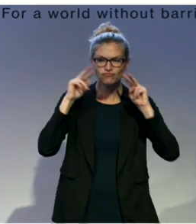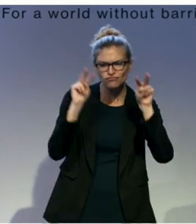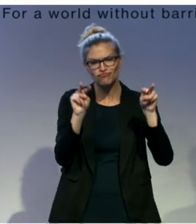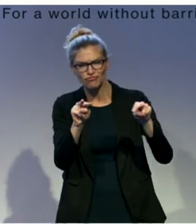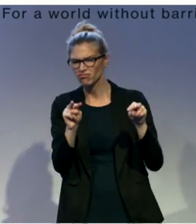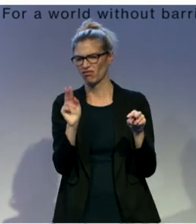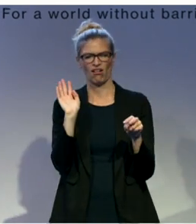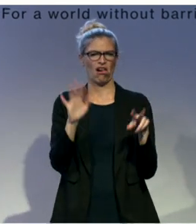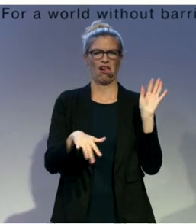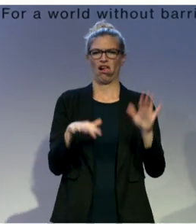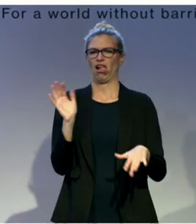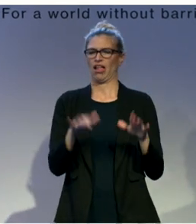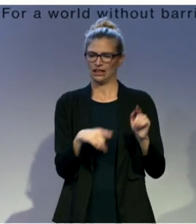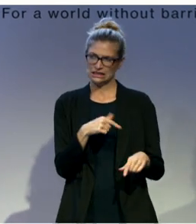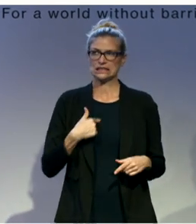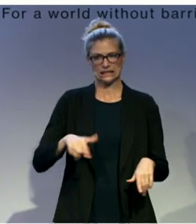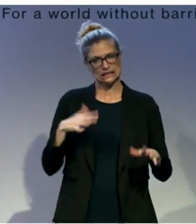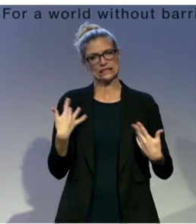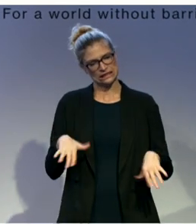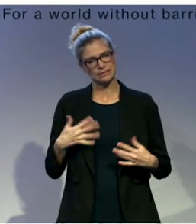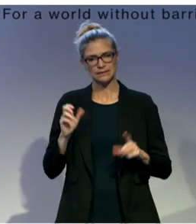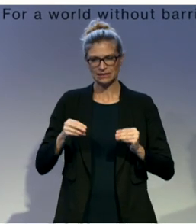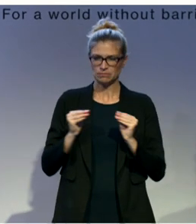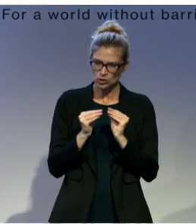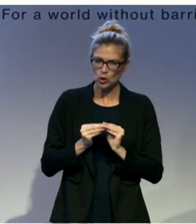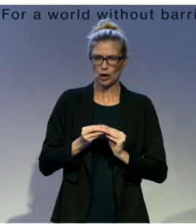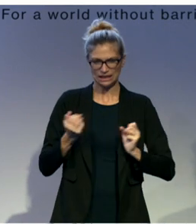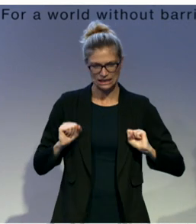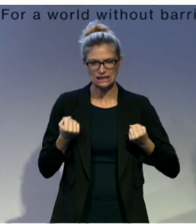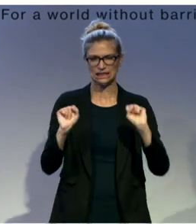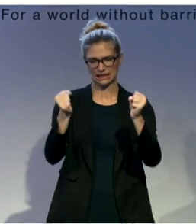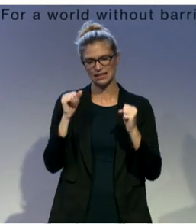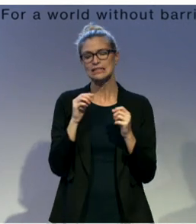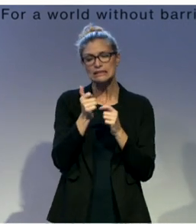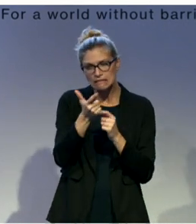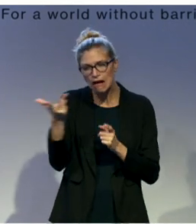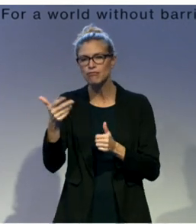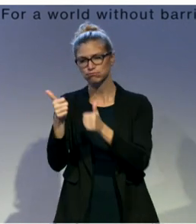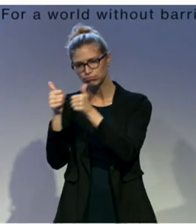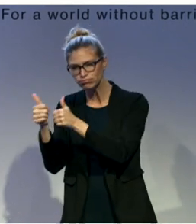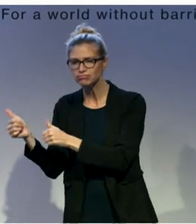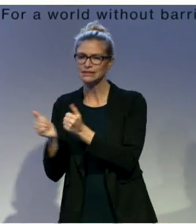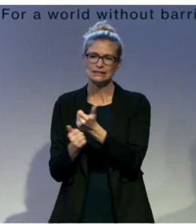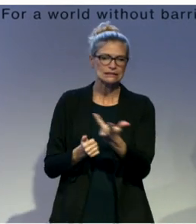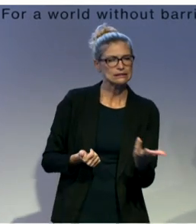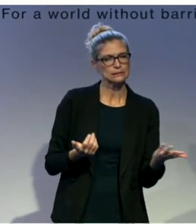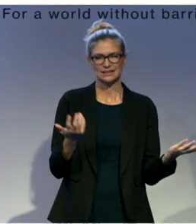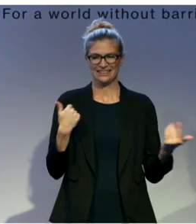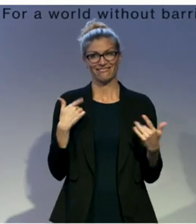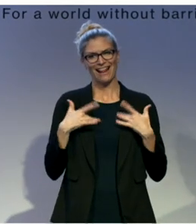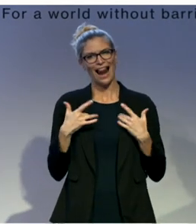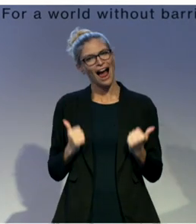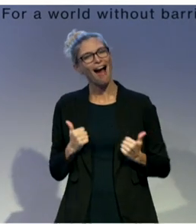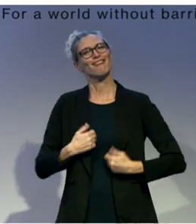space yet, you know, through either CSI programs and so on. We are trying to remedy that, you know, by reaching them and working with various